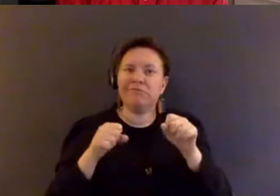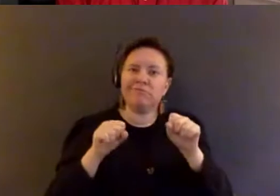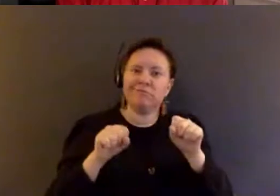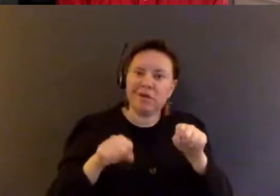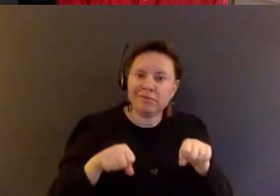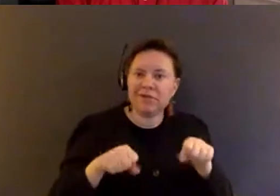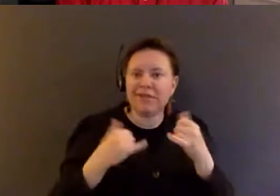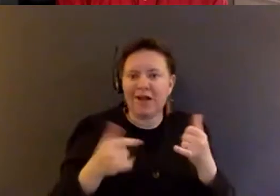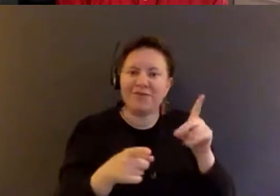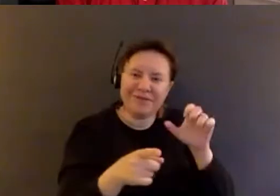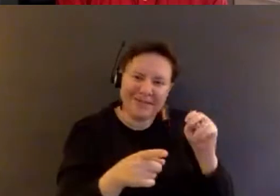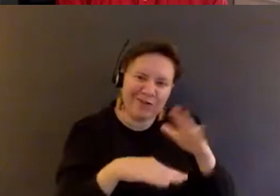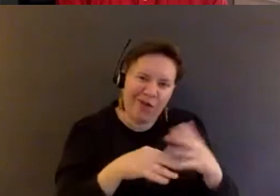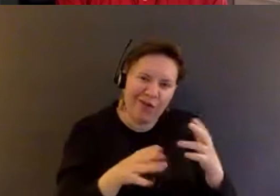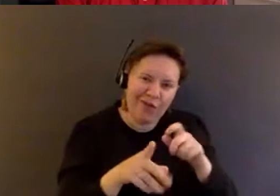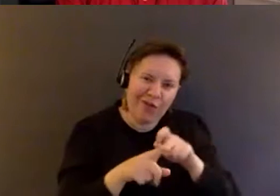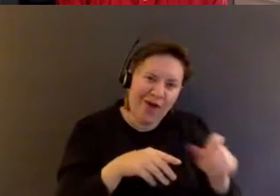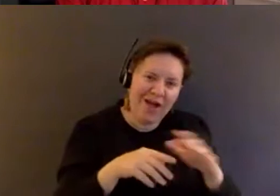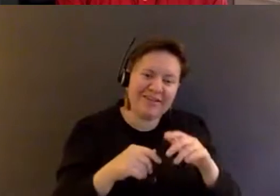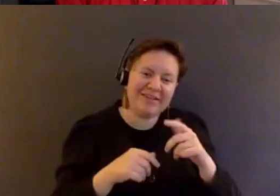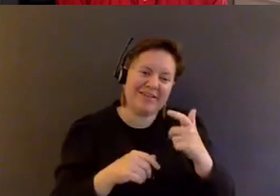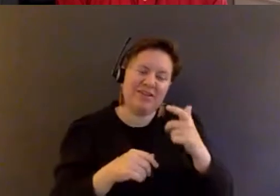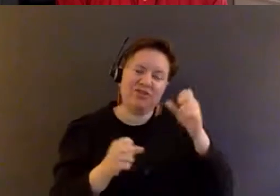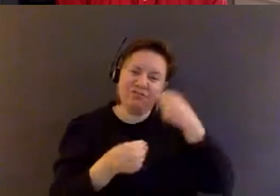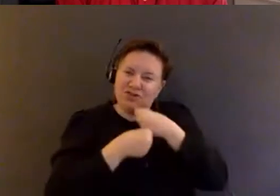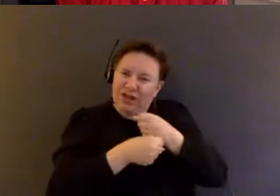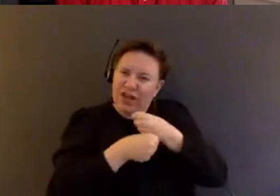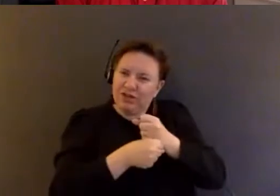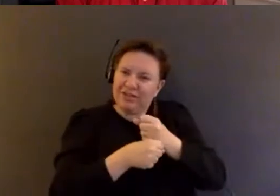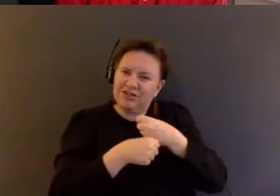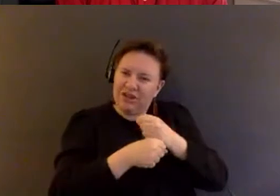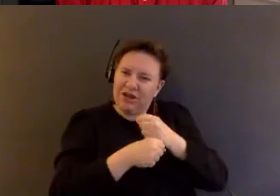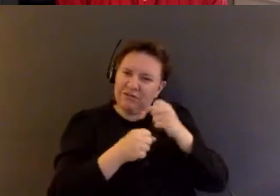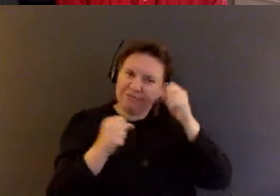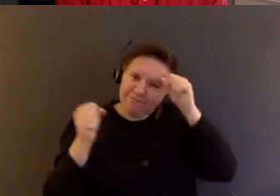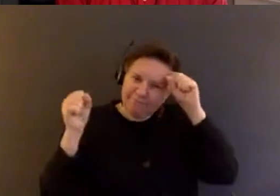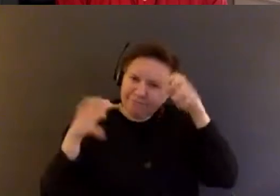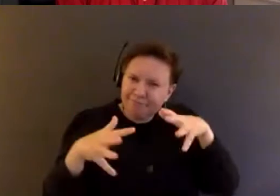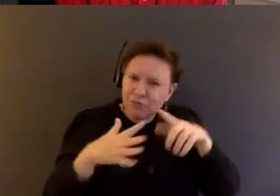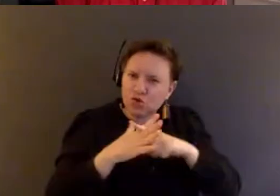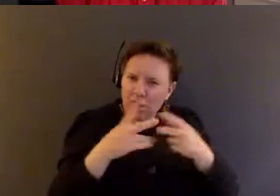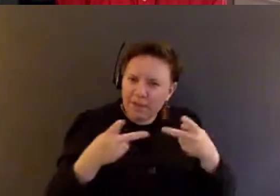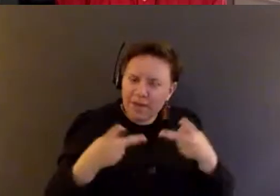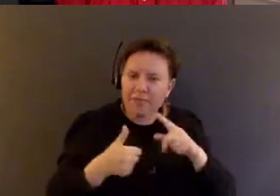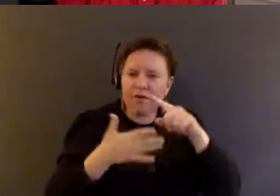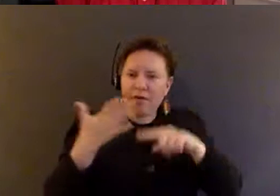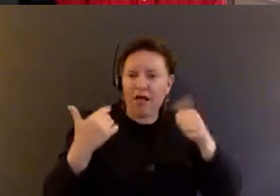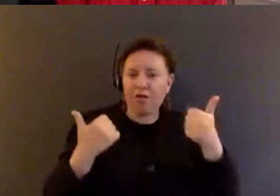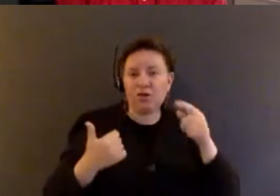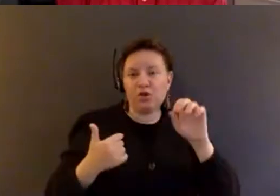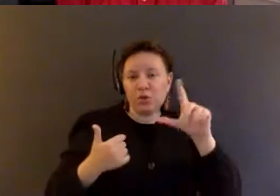the call, right. Um, as a generative starting place, but also other tools and resources, of course,